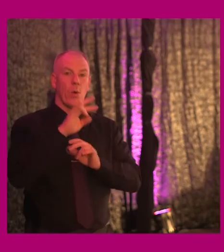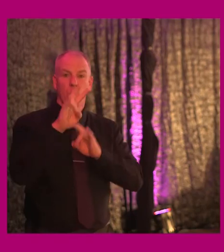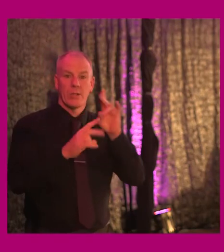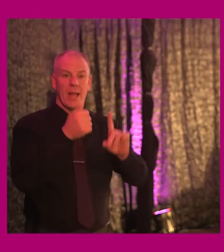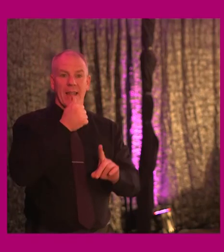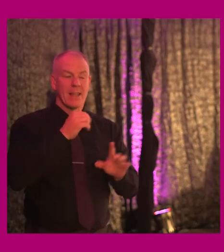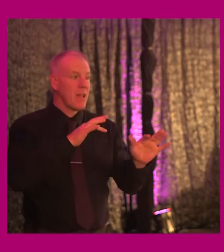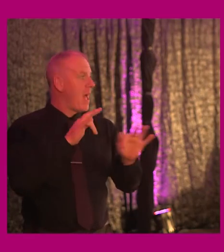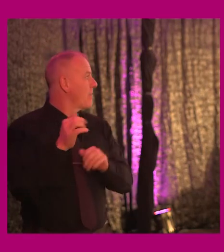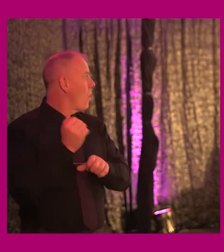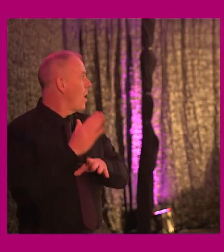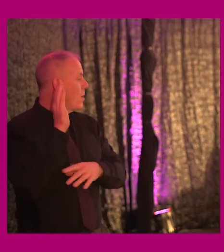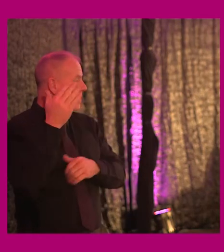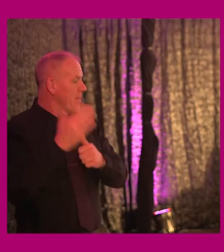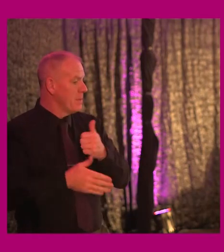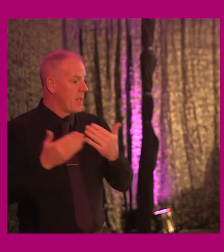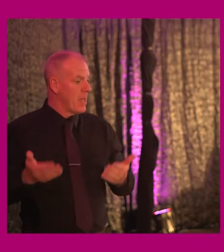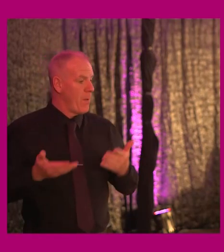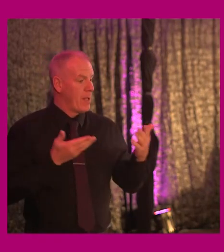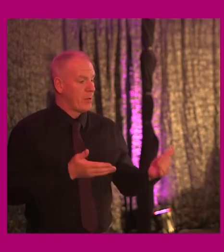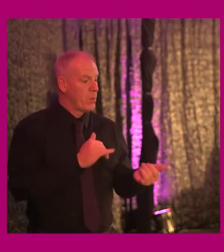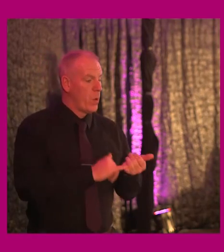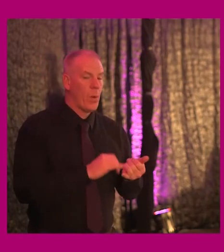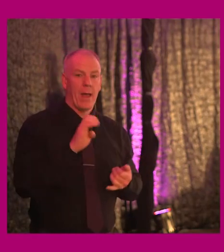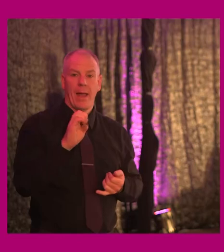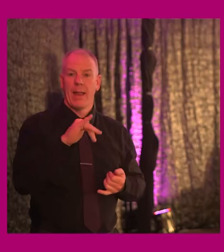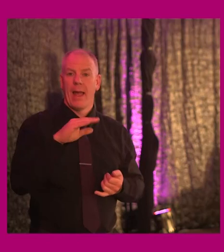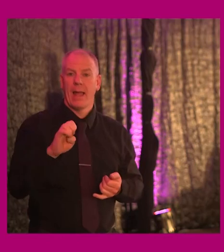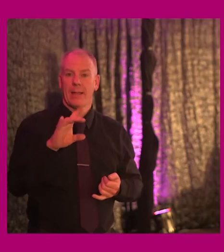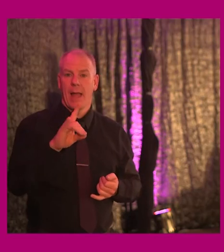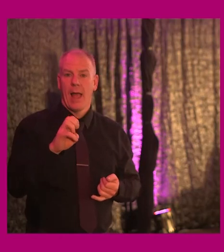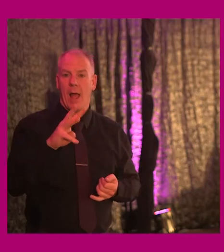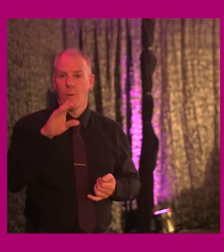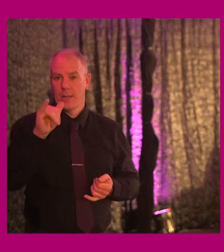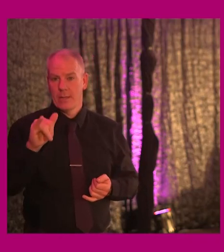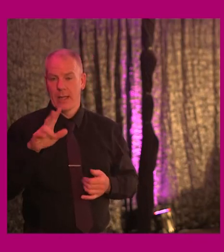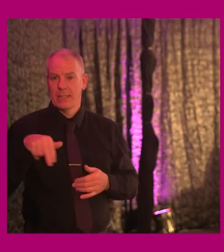of all of the presentations, but now I would like to hand across to Elaine, please, for the next presentation.